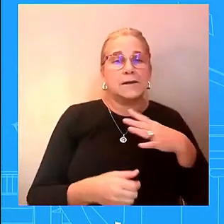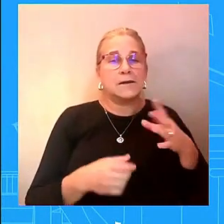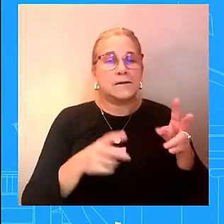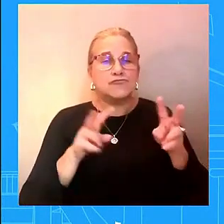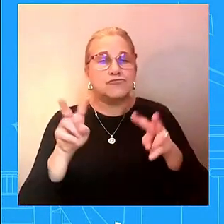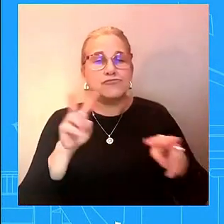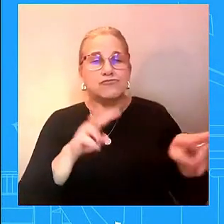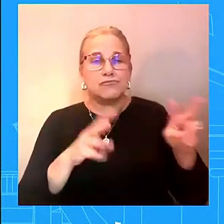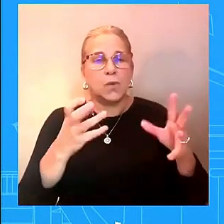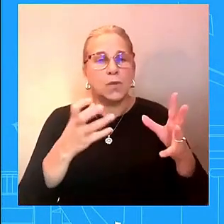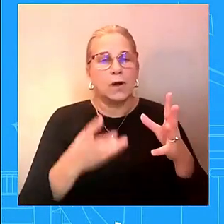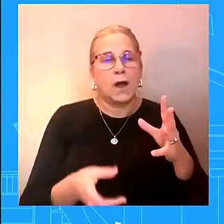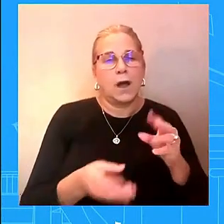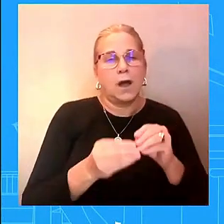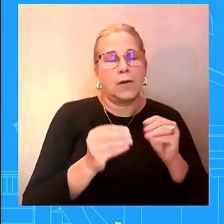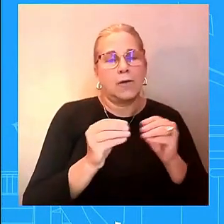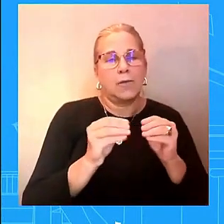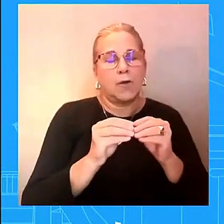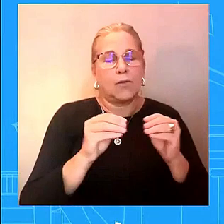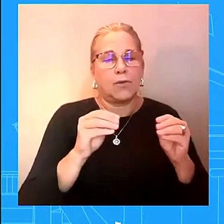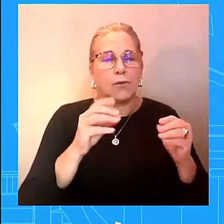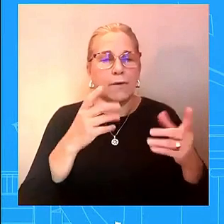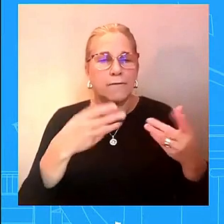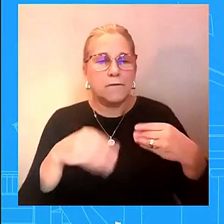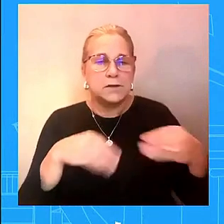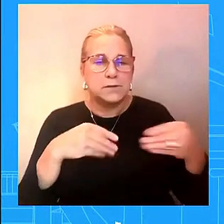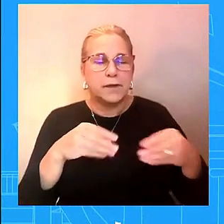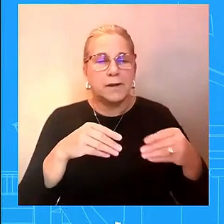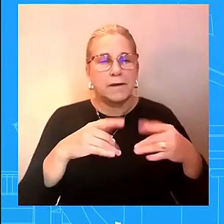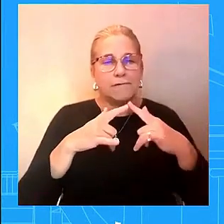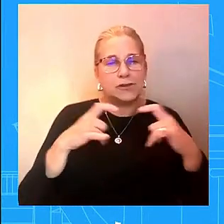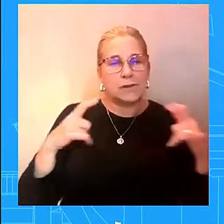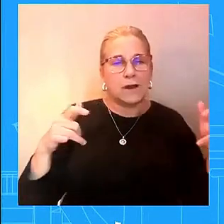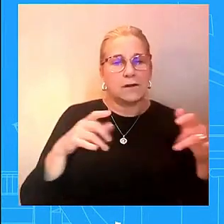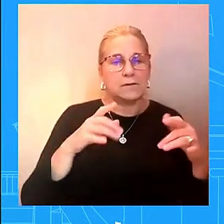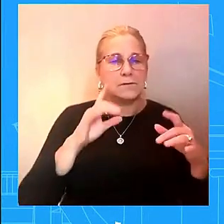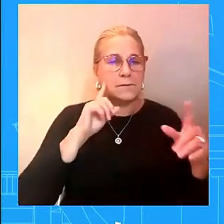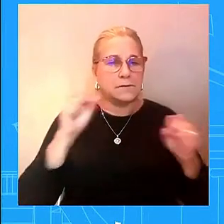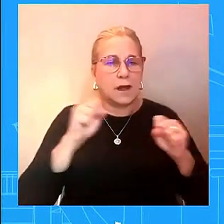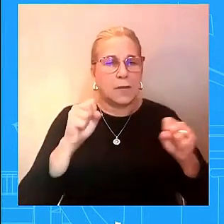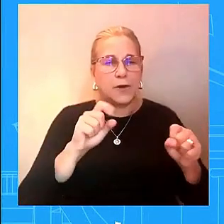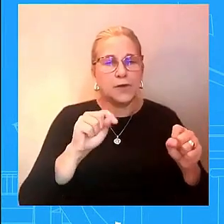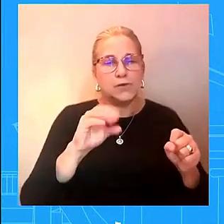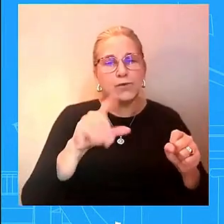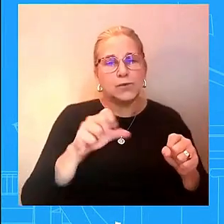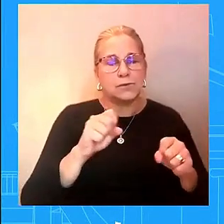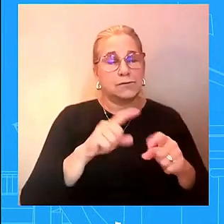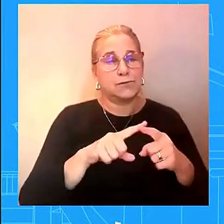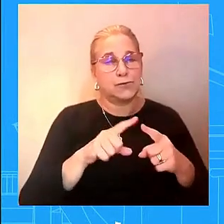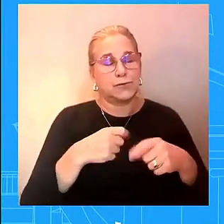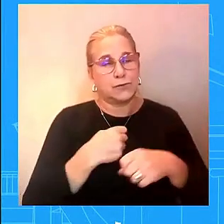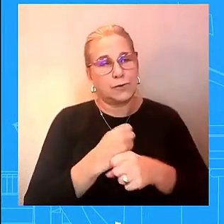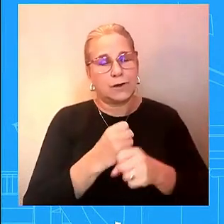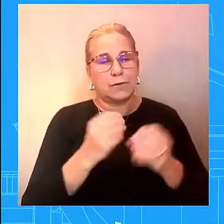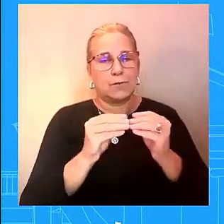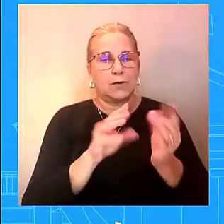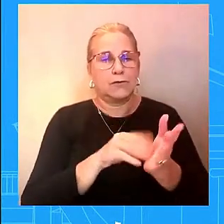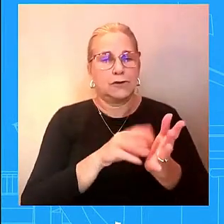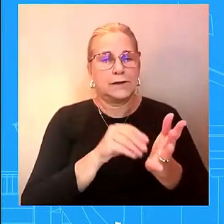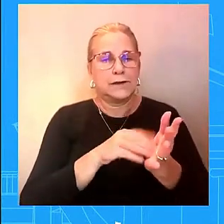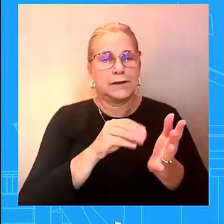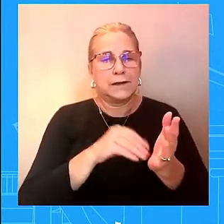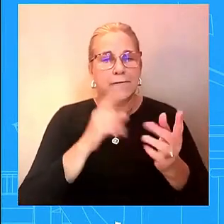house to bring people further into the rooms expanded the tour to now and to now include the diplomatic reception room